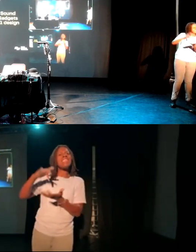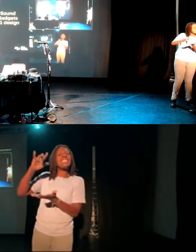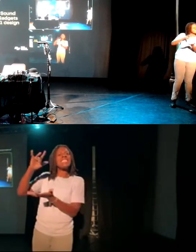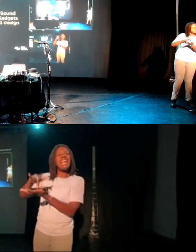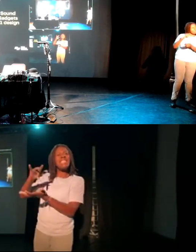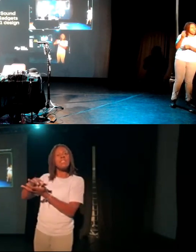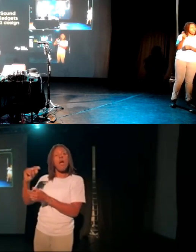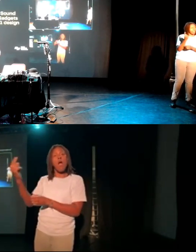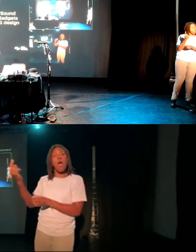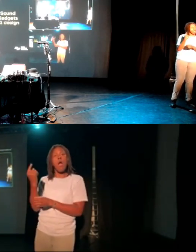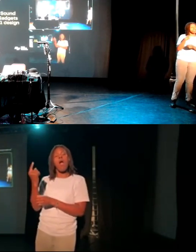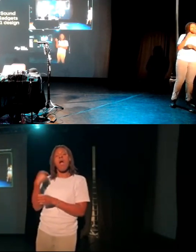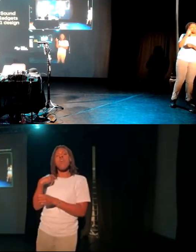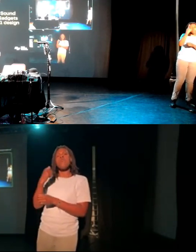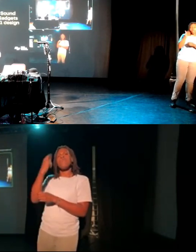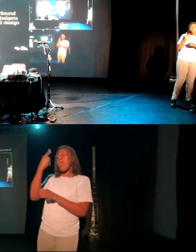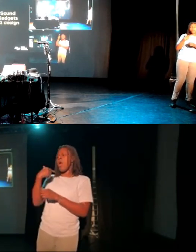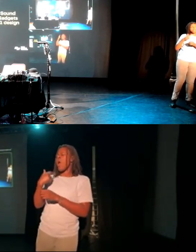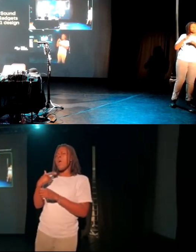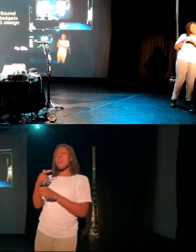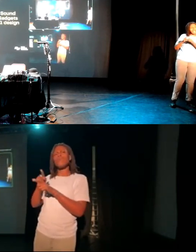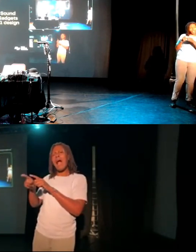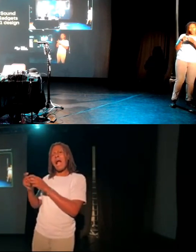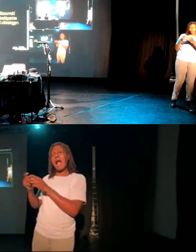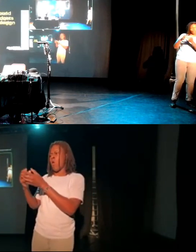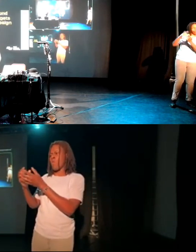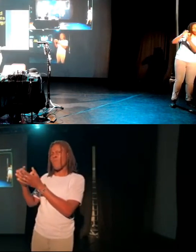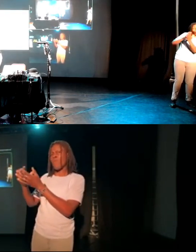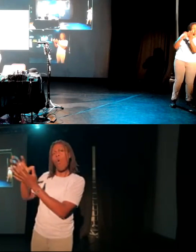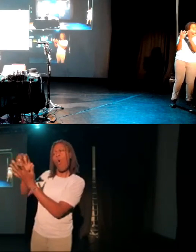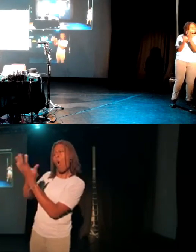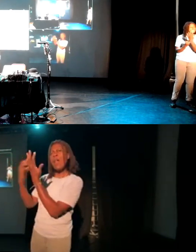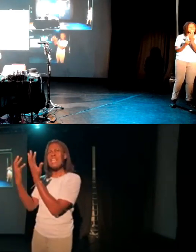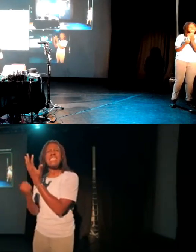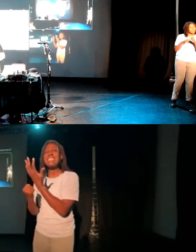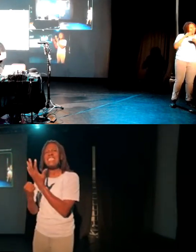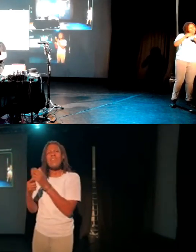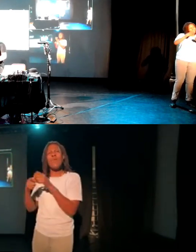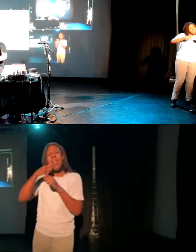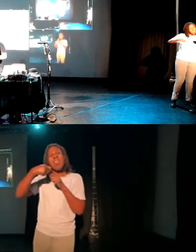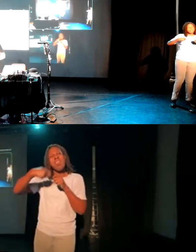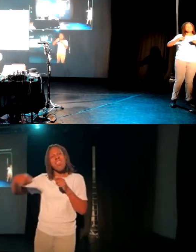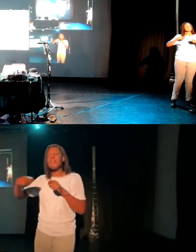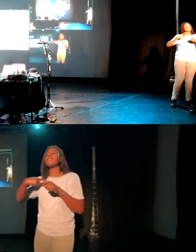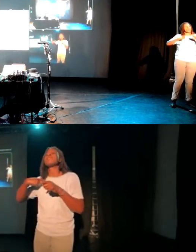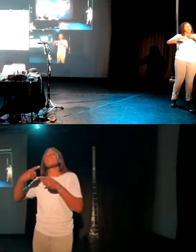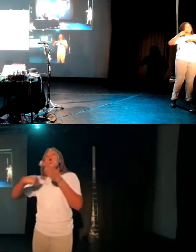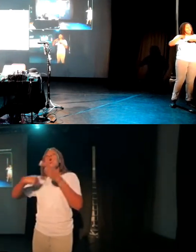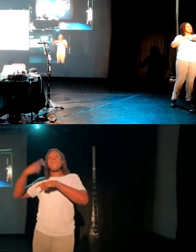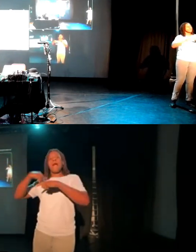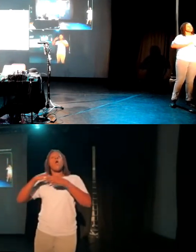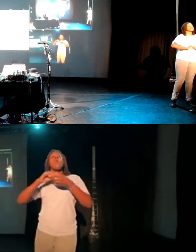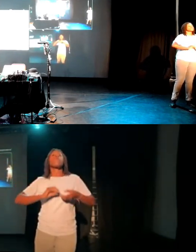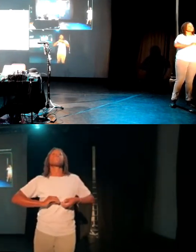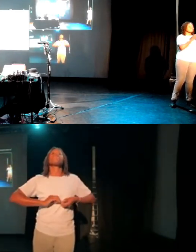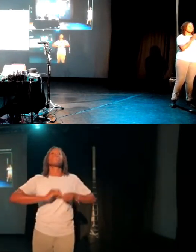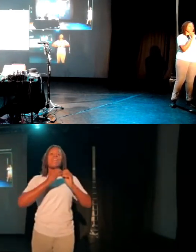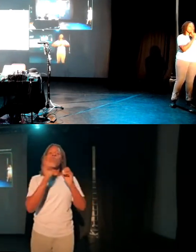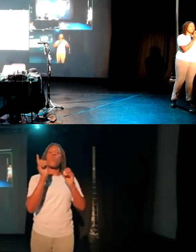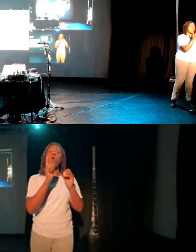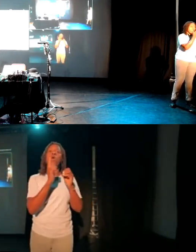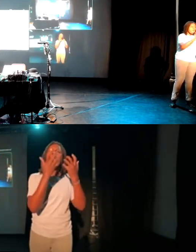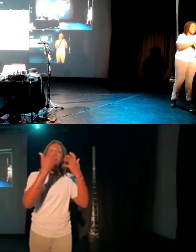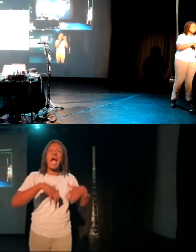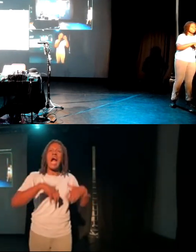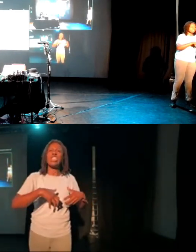getting a glove on was going to take up half the session that we had. So we went back to the drawing board and came up with a gadget. Now this video I am going to need to